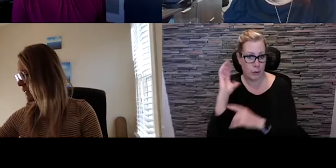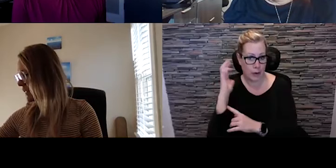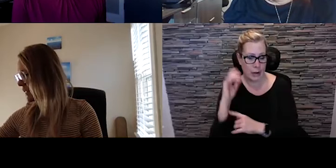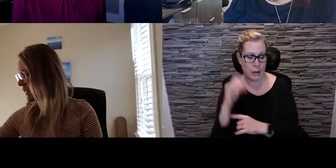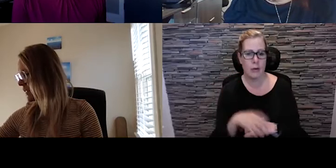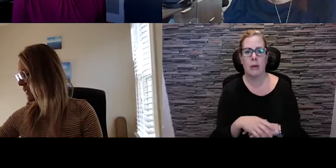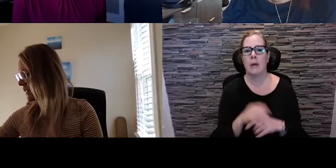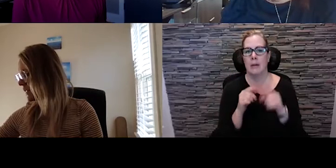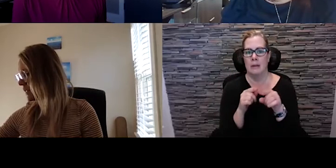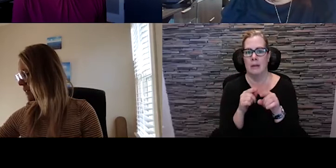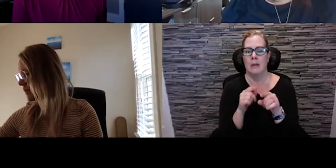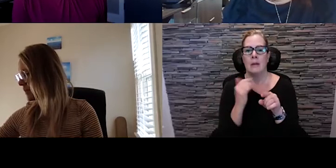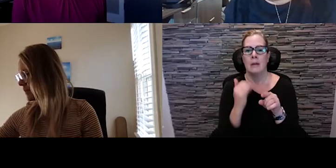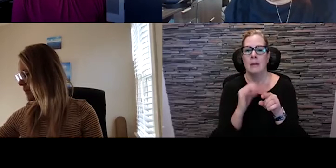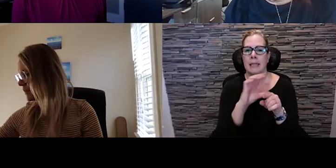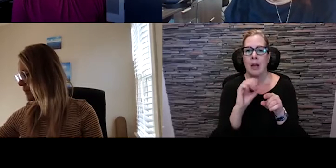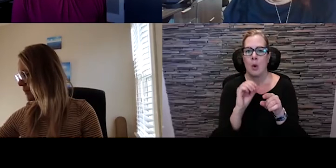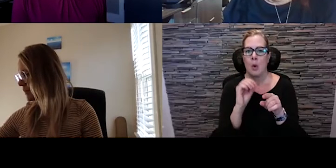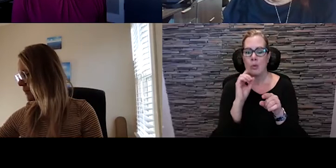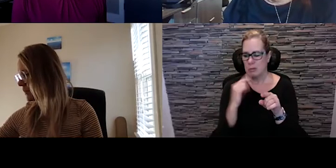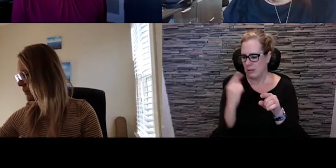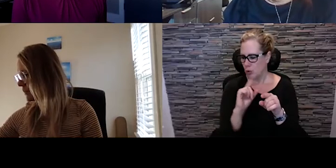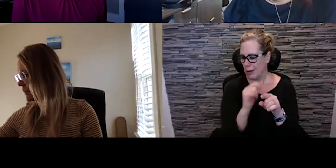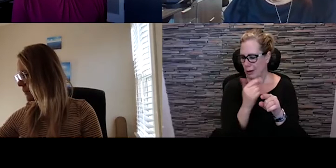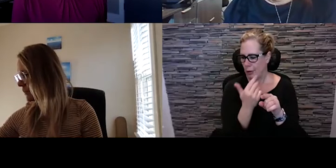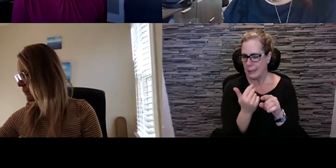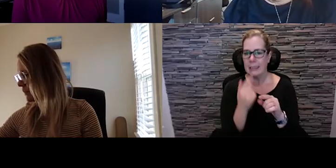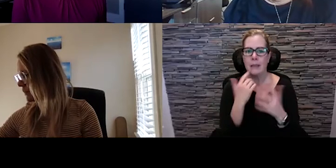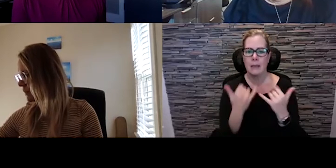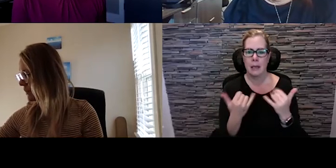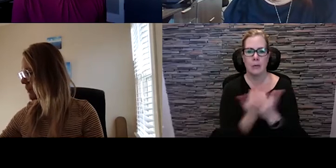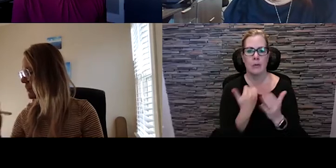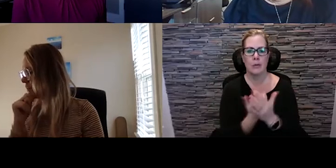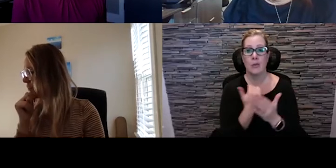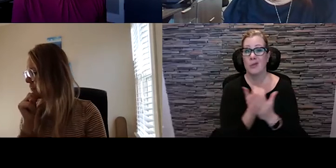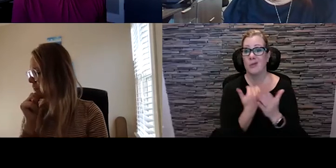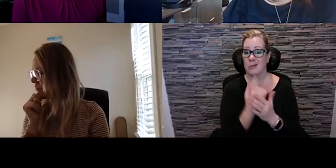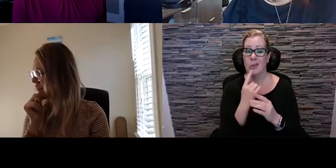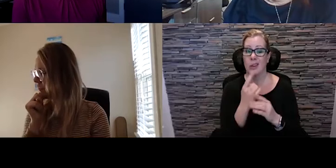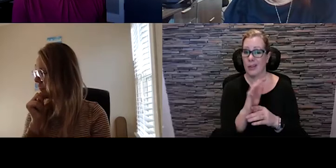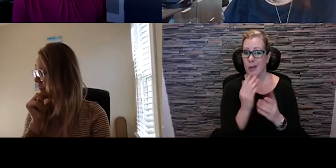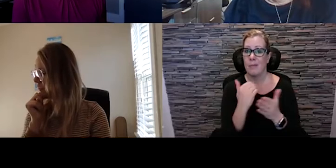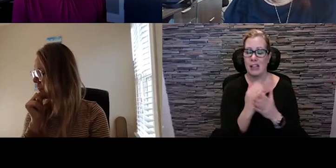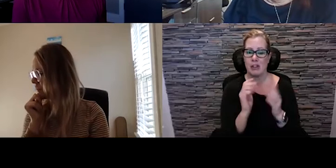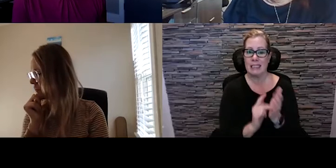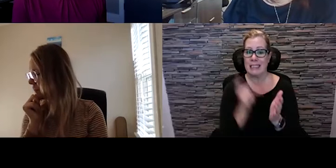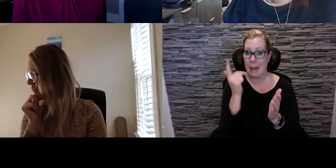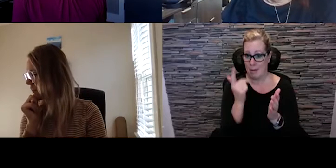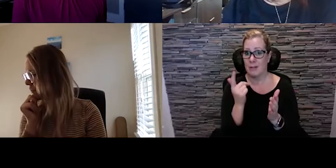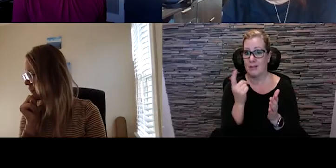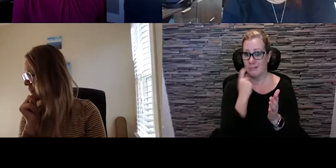CEO since 2013, and has led the organization through the process of doubling its budget in 2019.